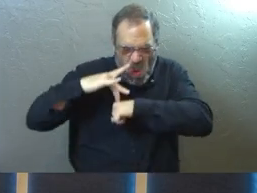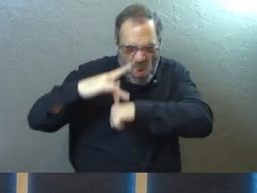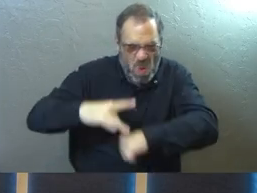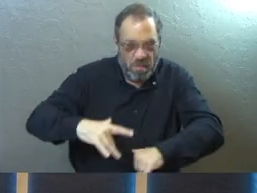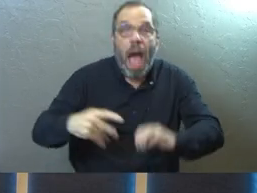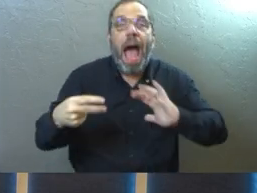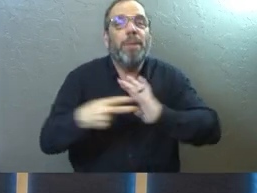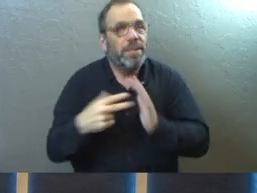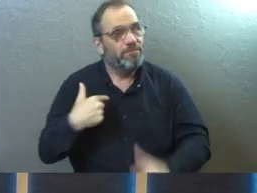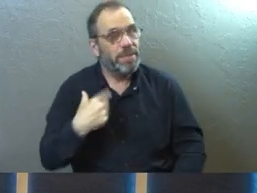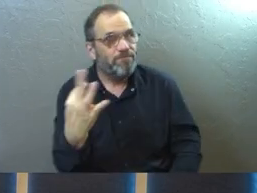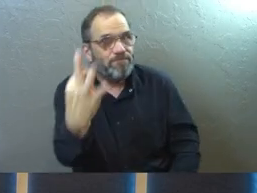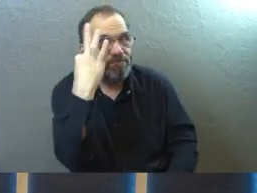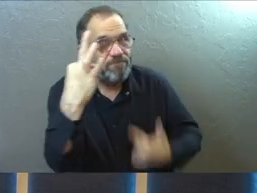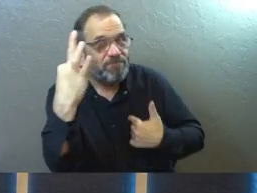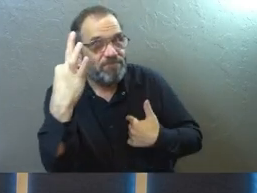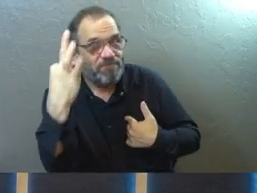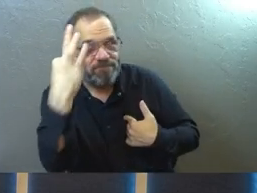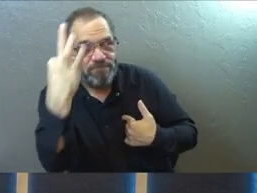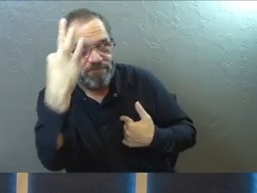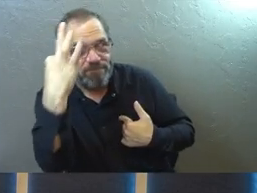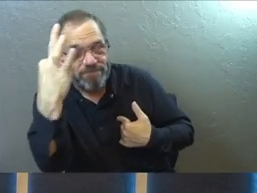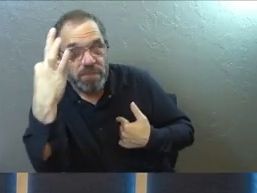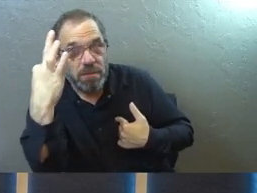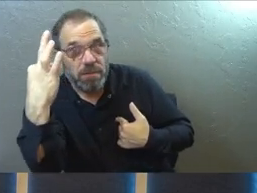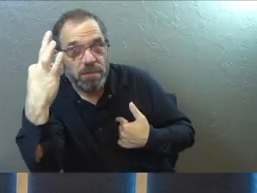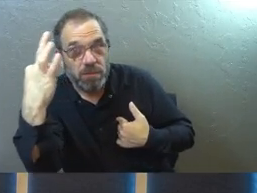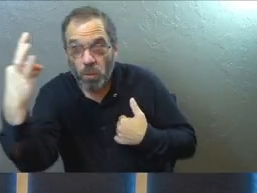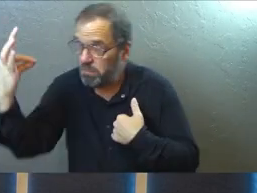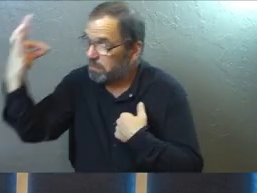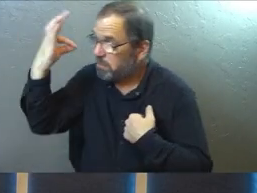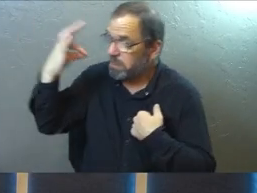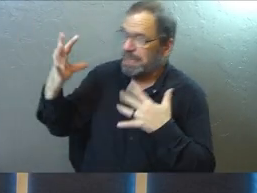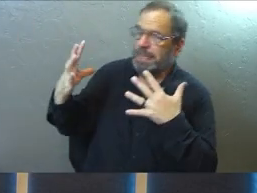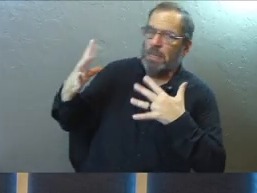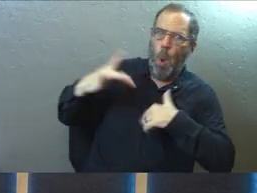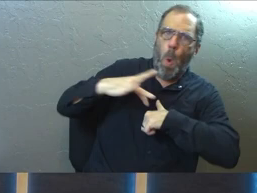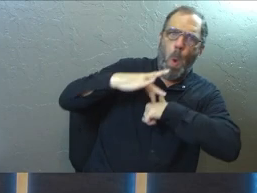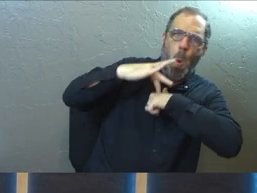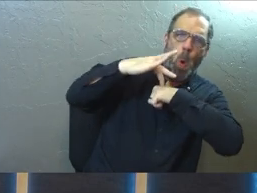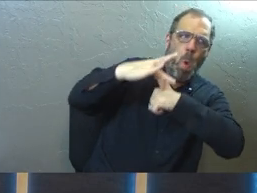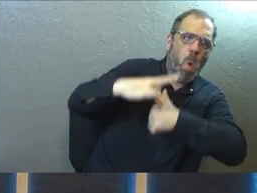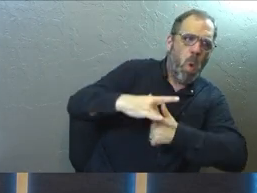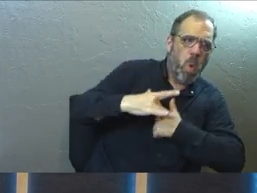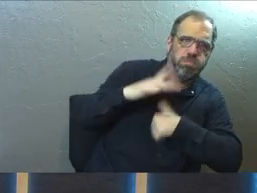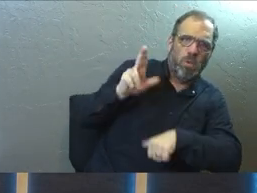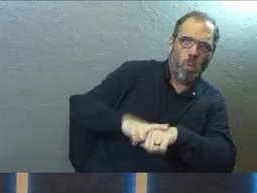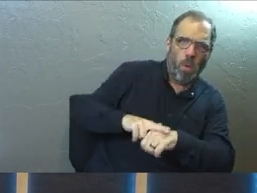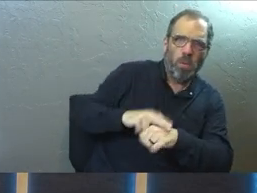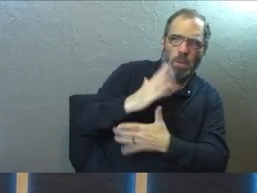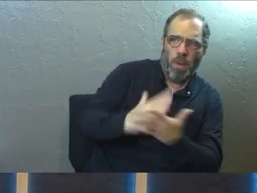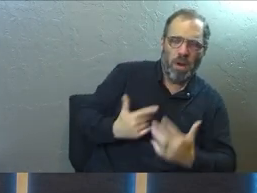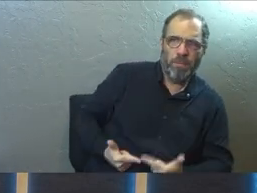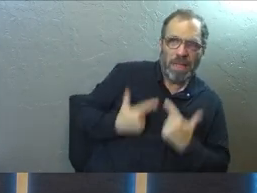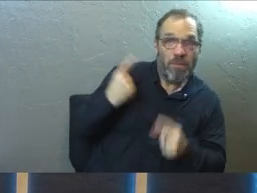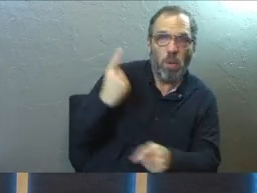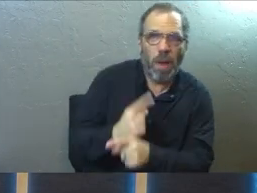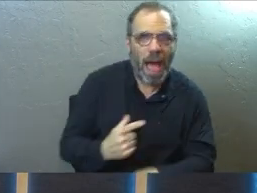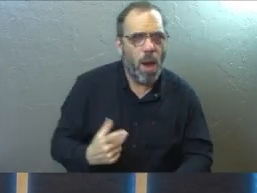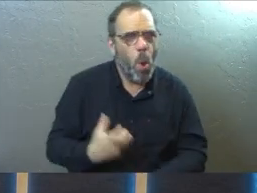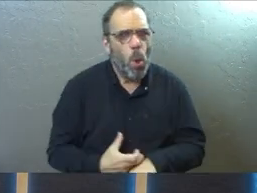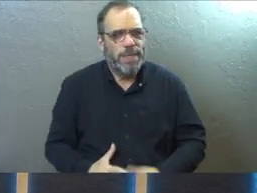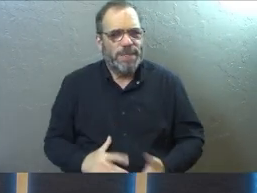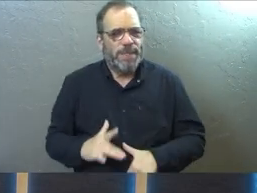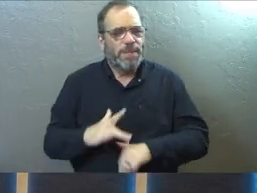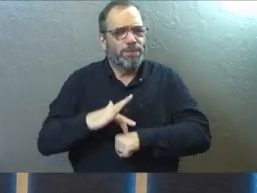to say, and I'm talking to myself here, my goodness, unforgiveness is a regular part of our life, isn't it? We have a